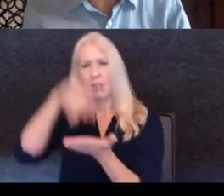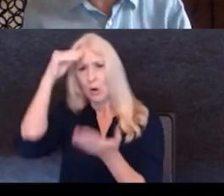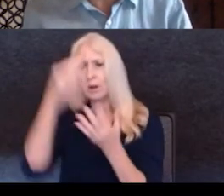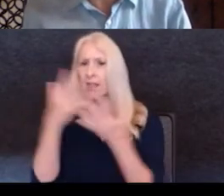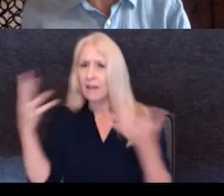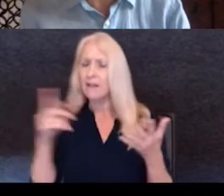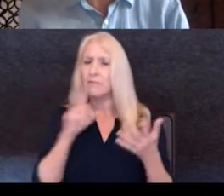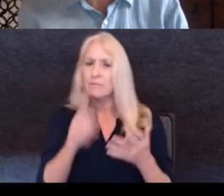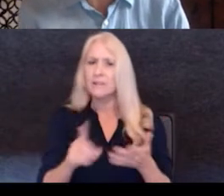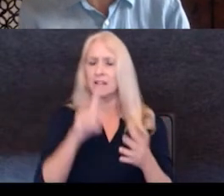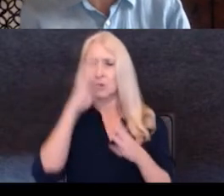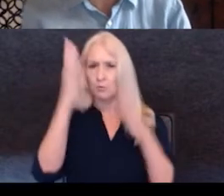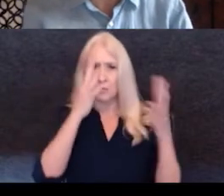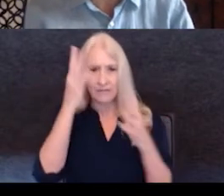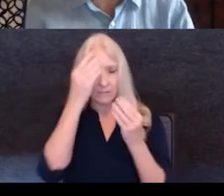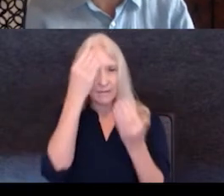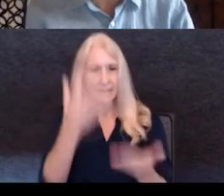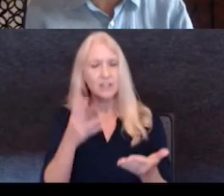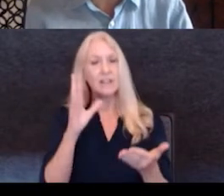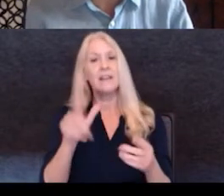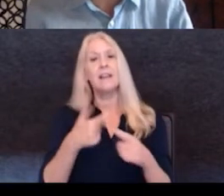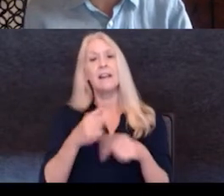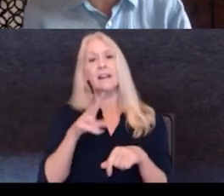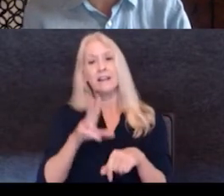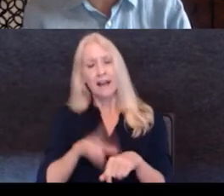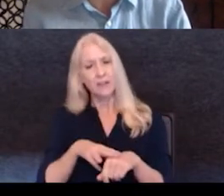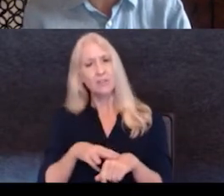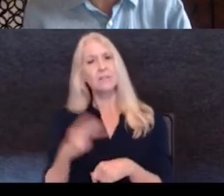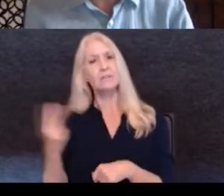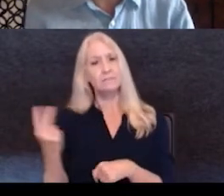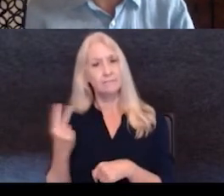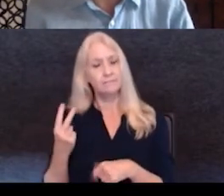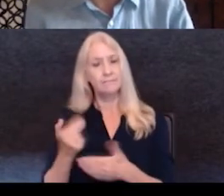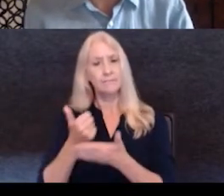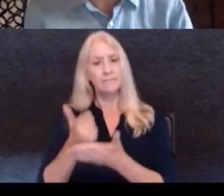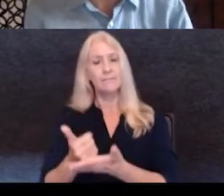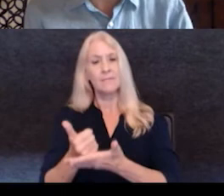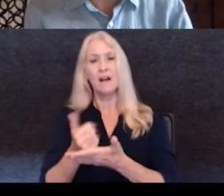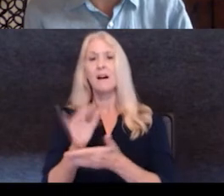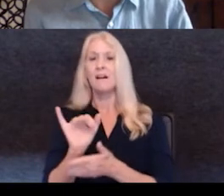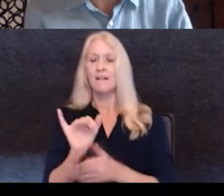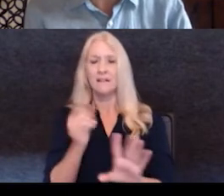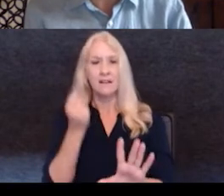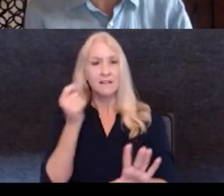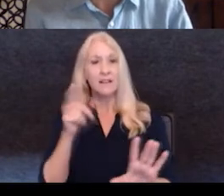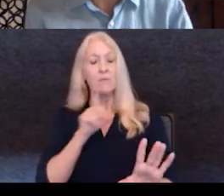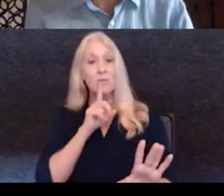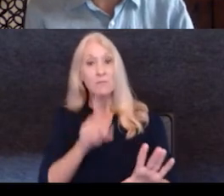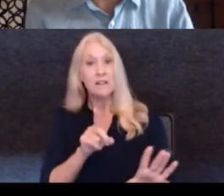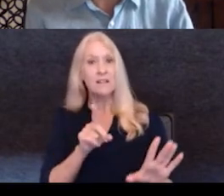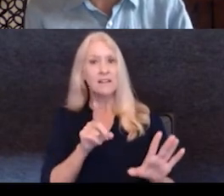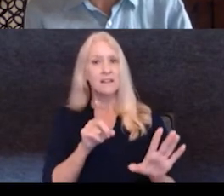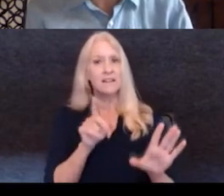input. And then that naturally started bubbling to the surface where we were really looking for, for an outlet,